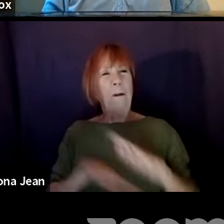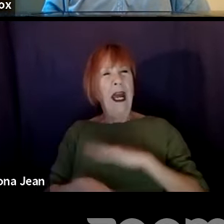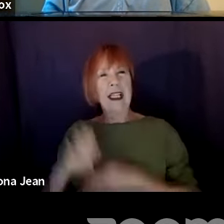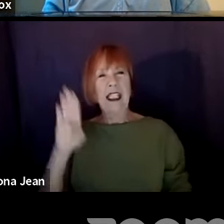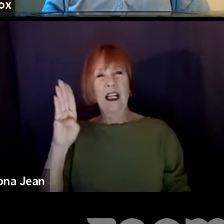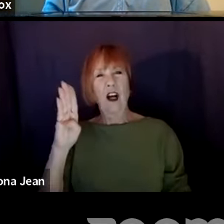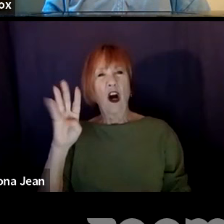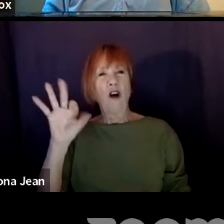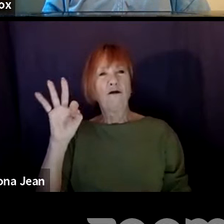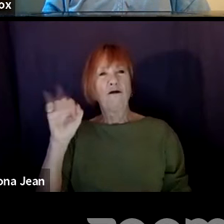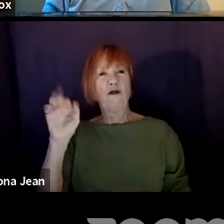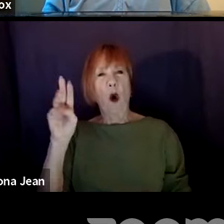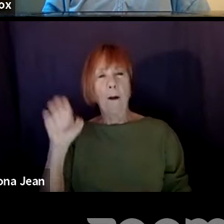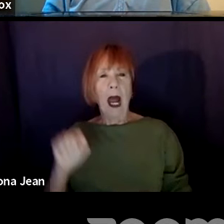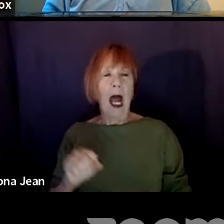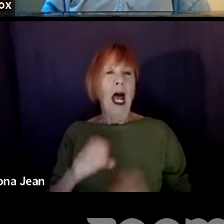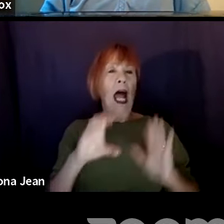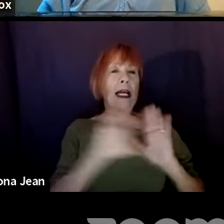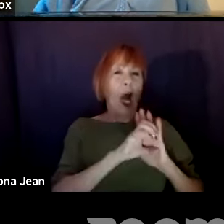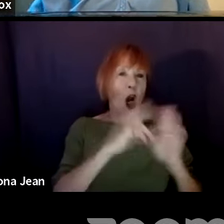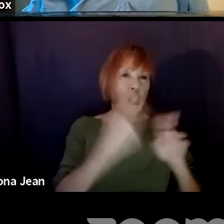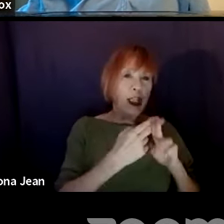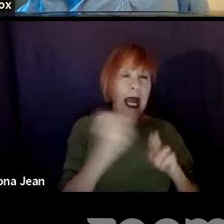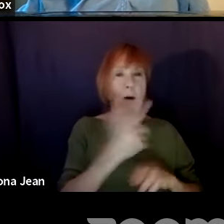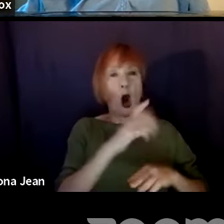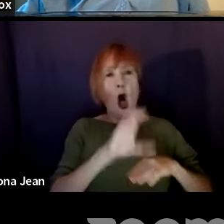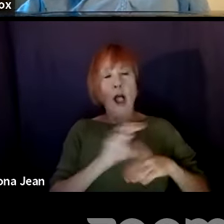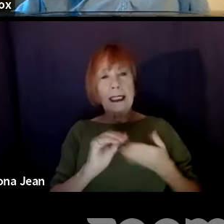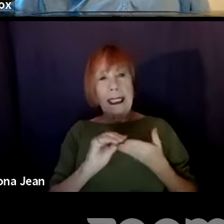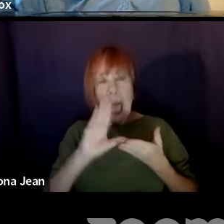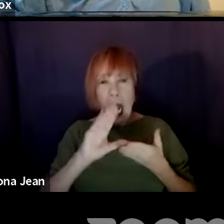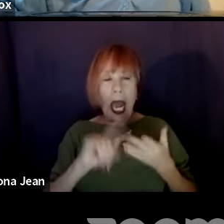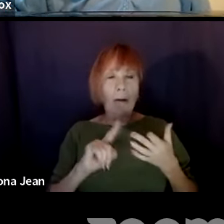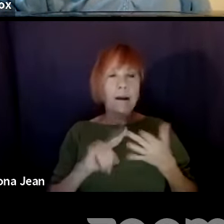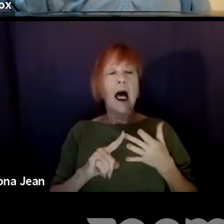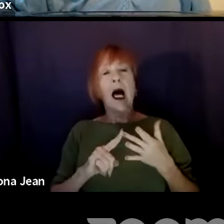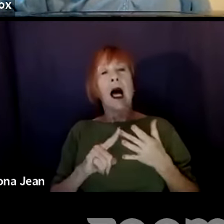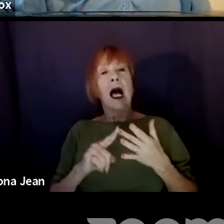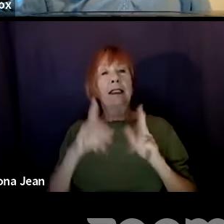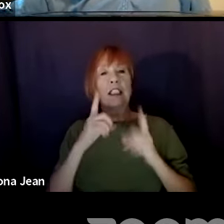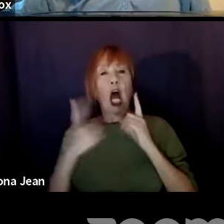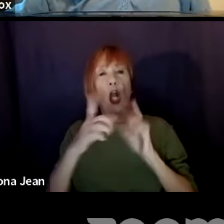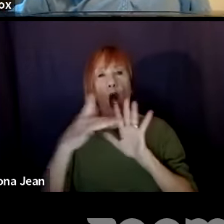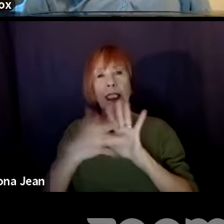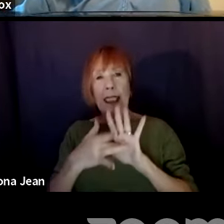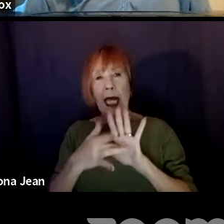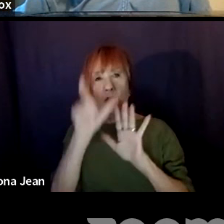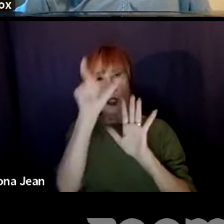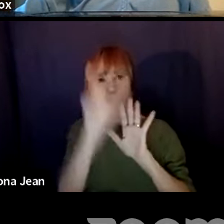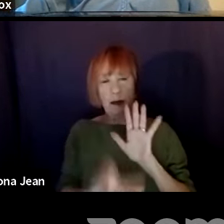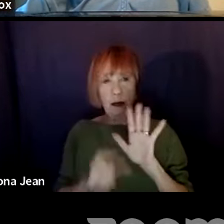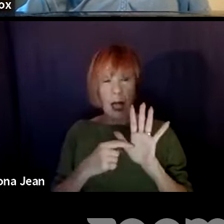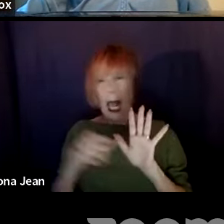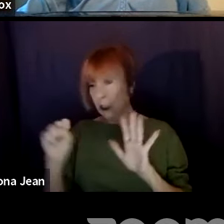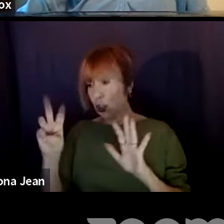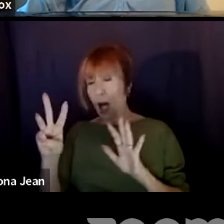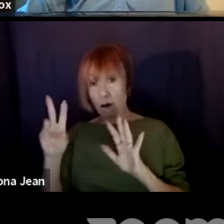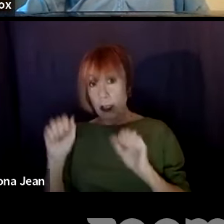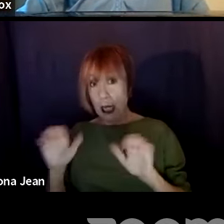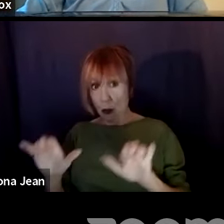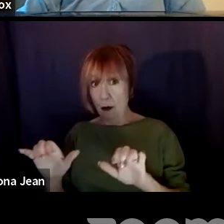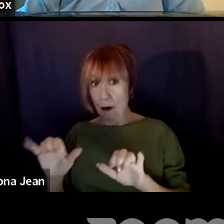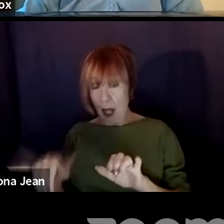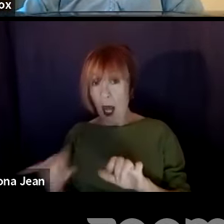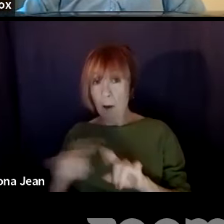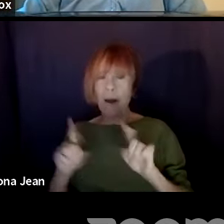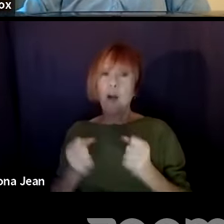caps and dialogue being centered on the page and the overall page layout. But even though software can do that, there's still plenty of